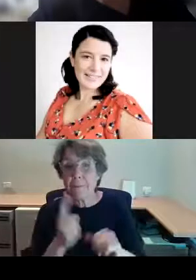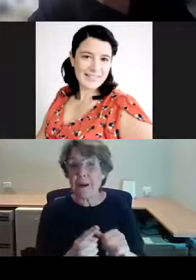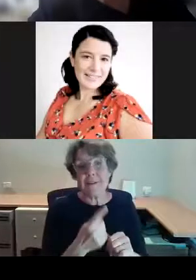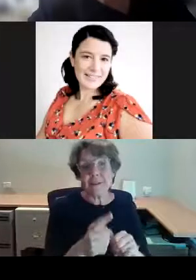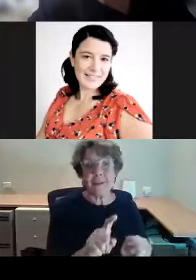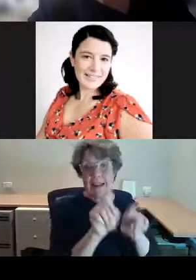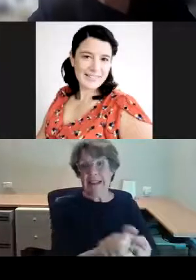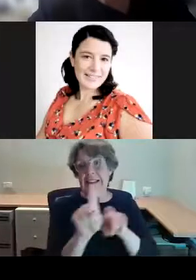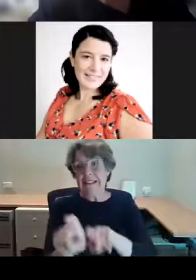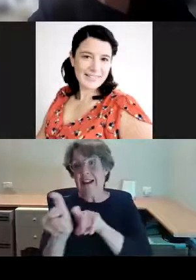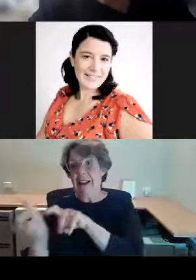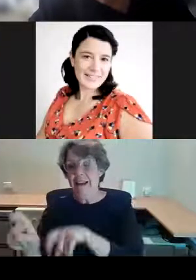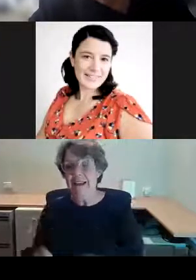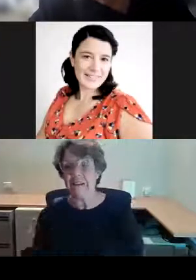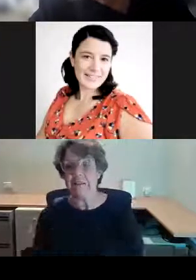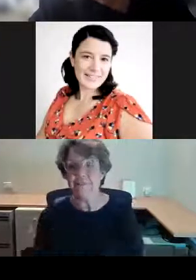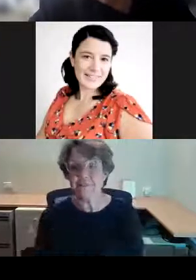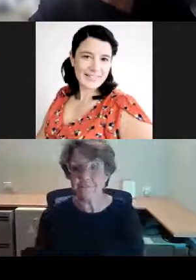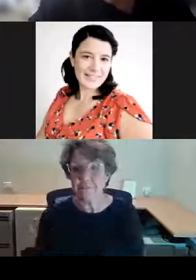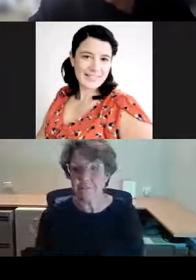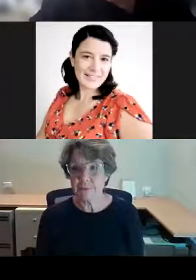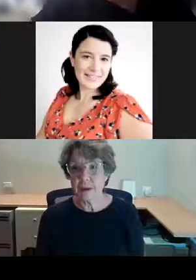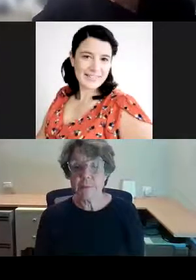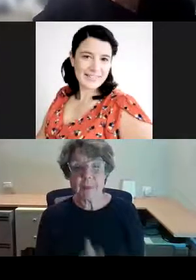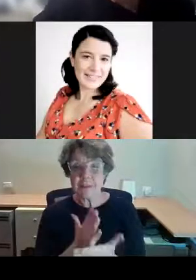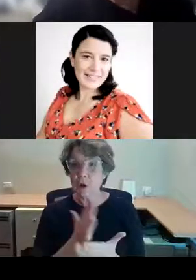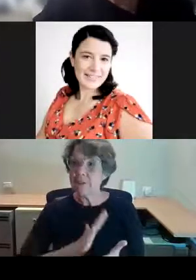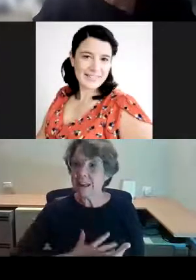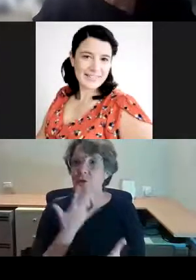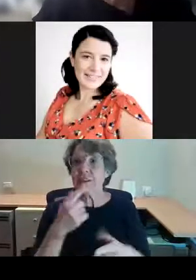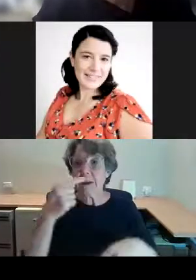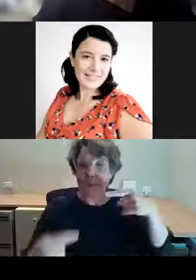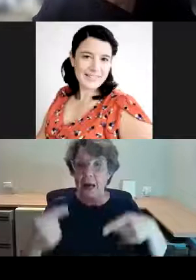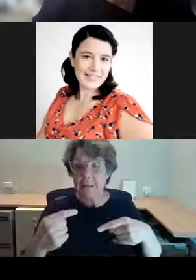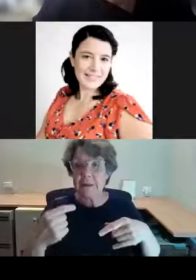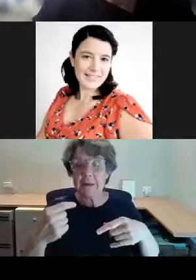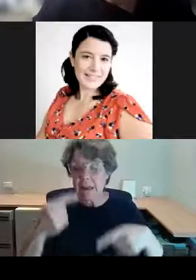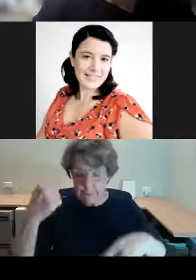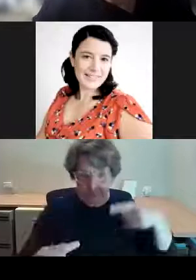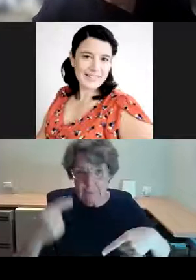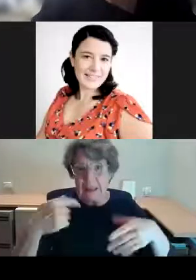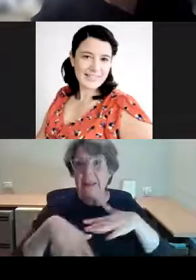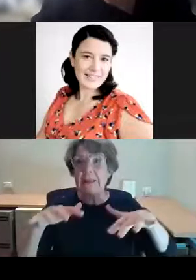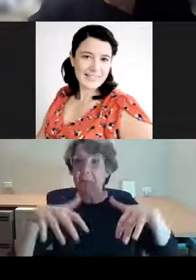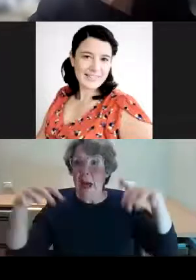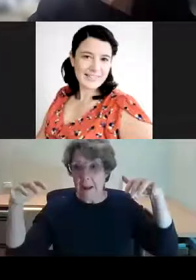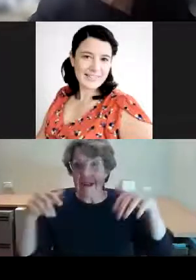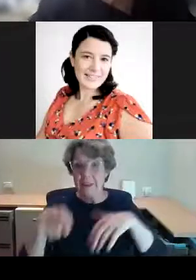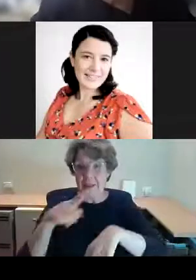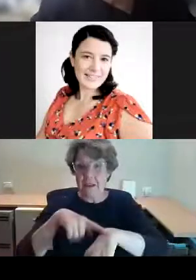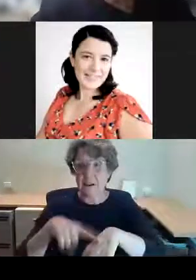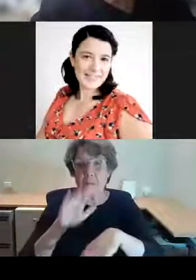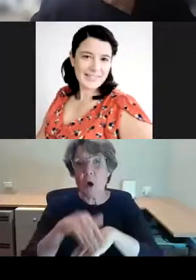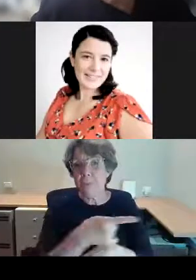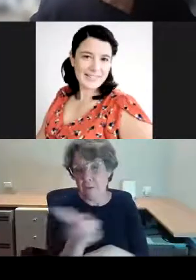But there's a lot of really interesting debate in the parliamentary hands-ups about people's opposition to them.